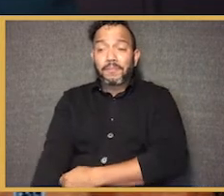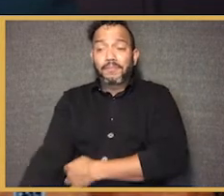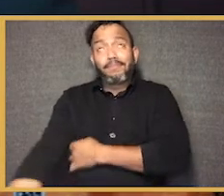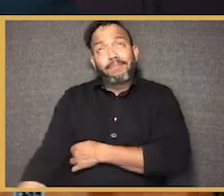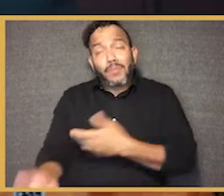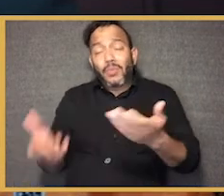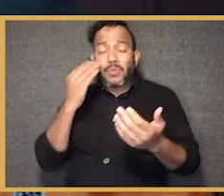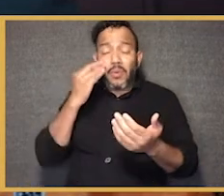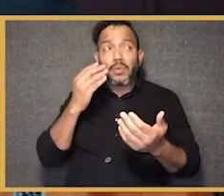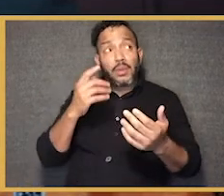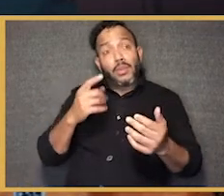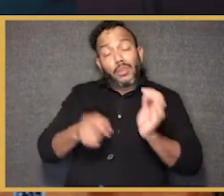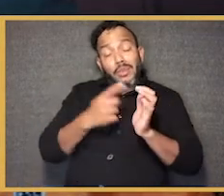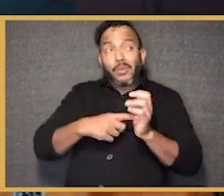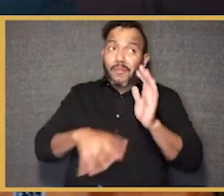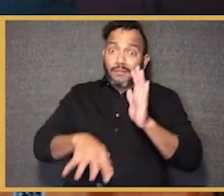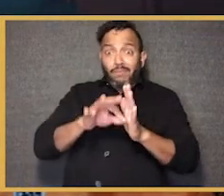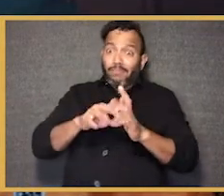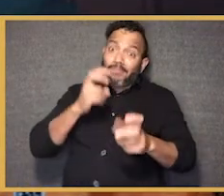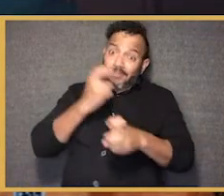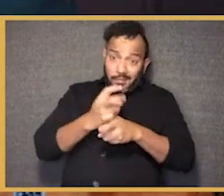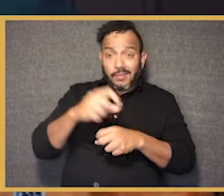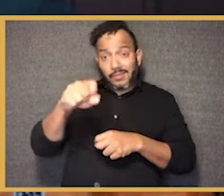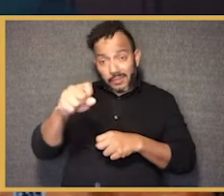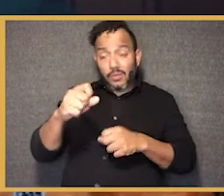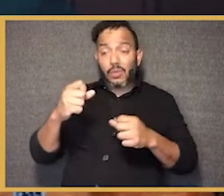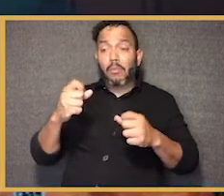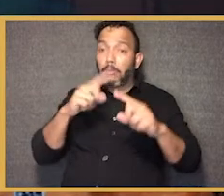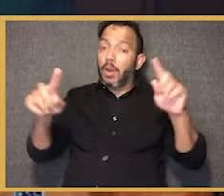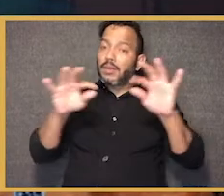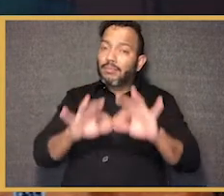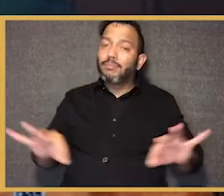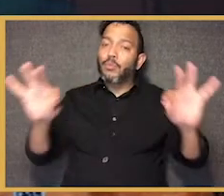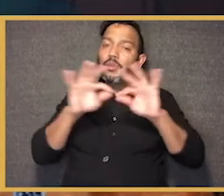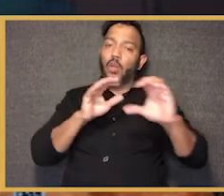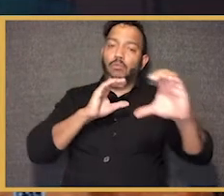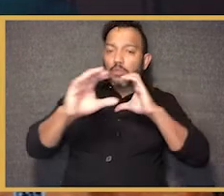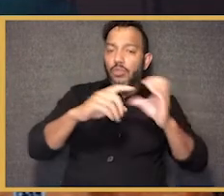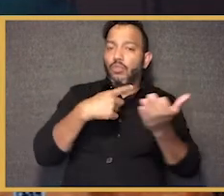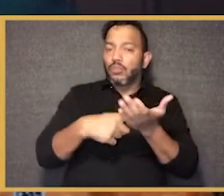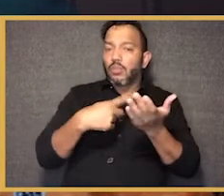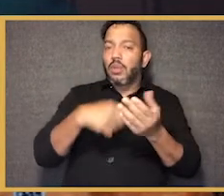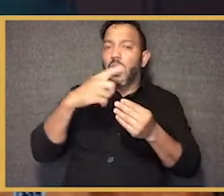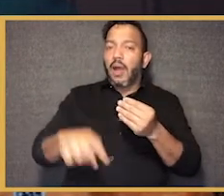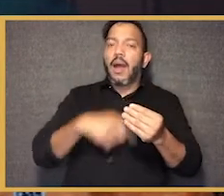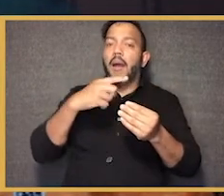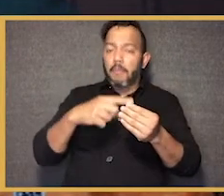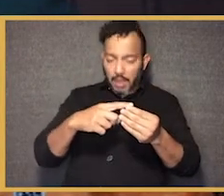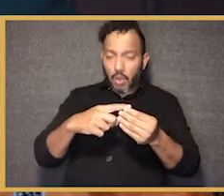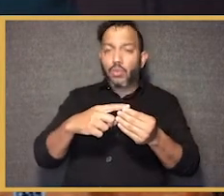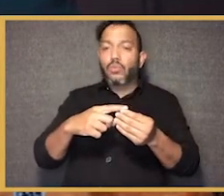you know, difficult and but important conversations